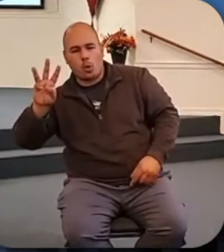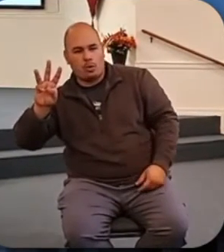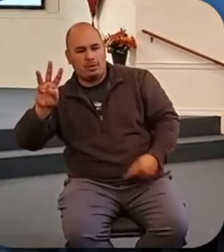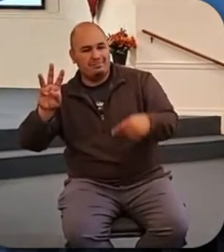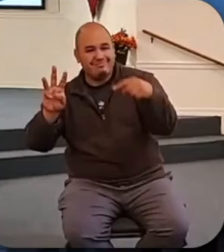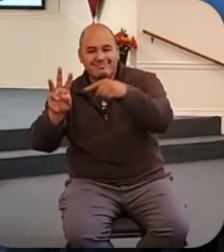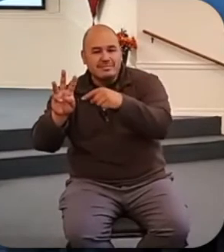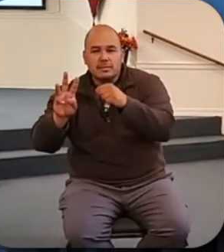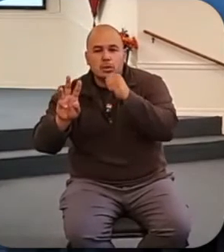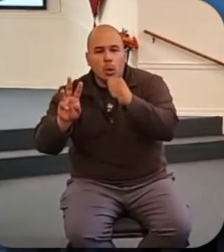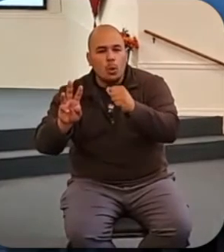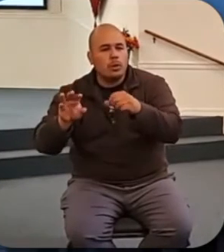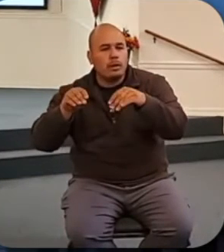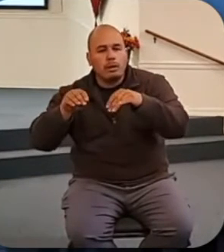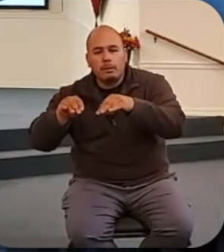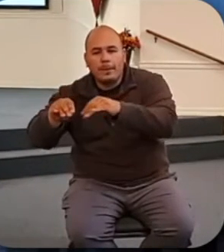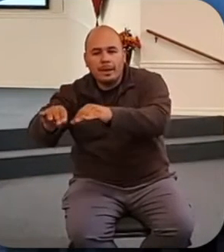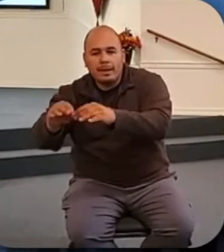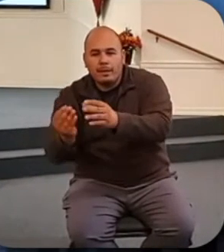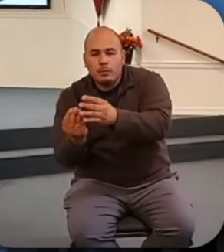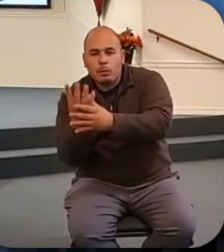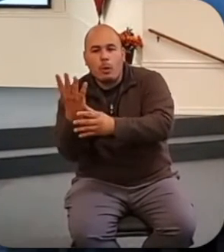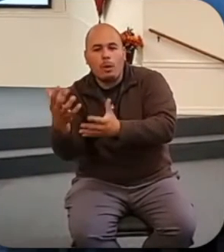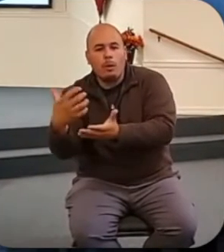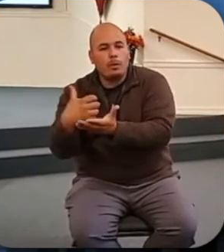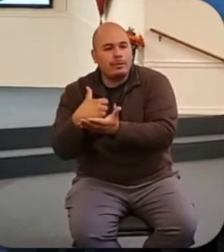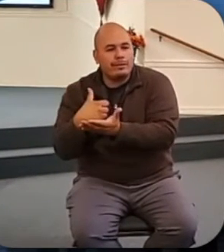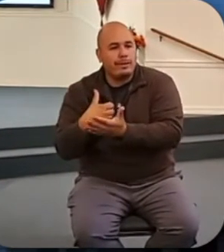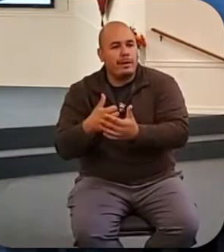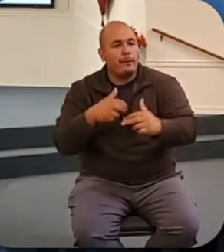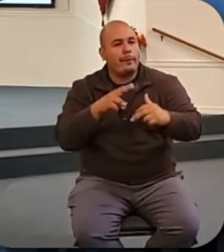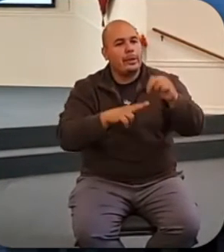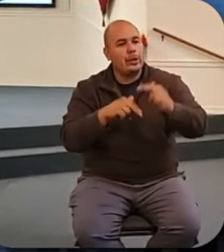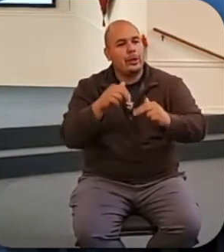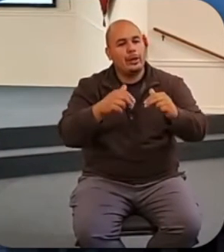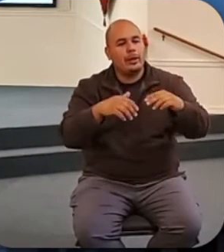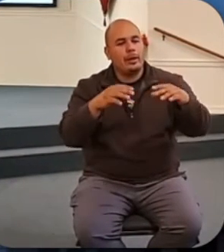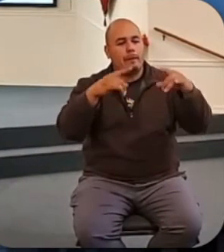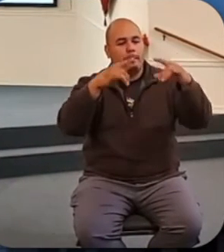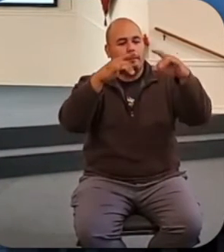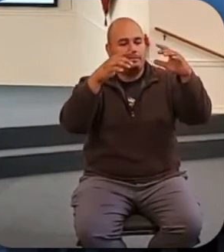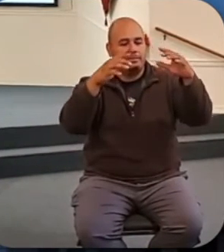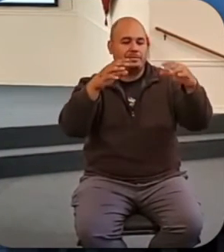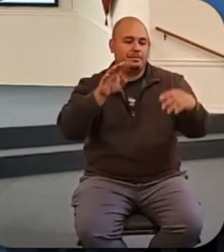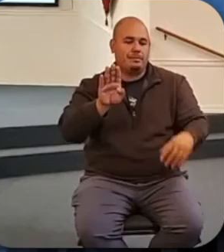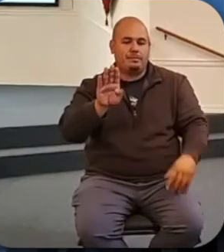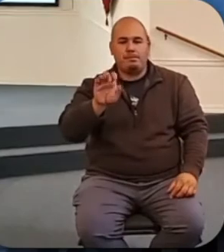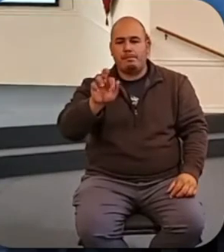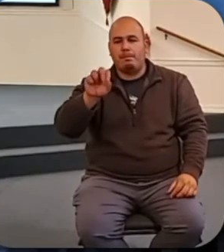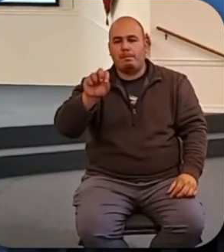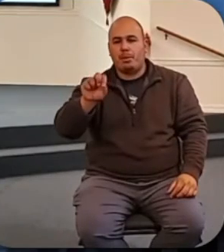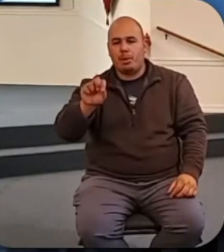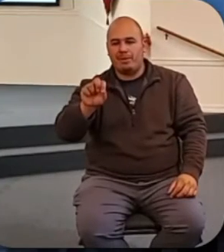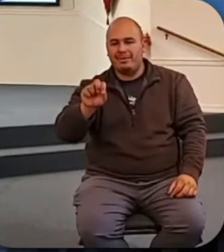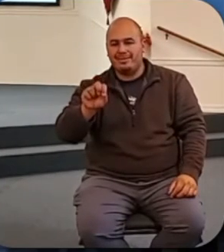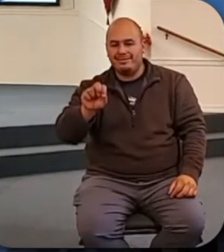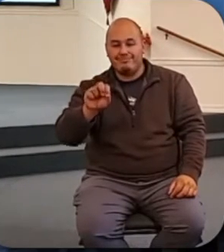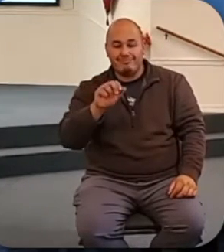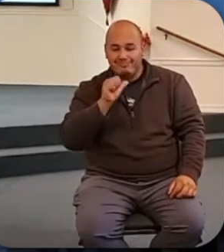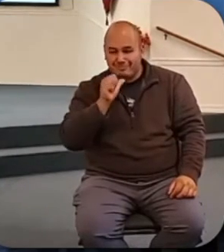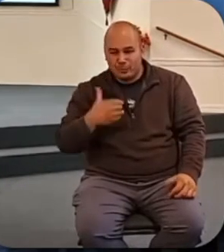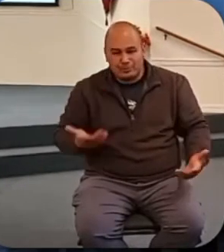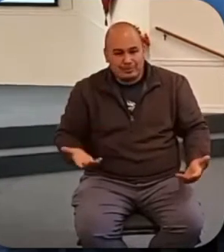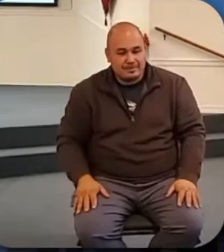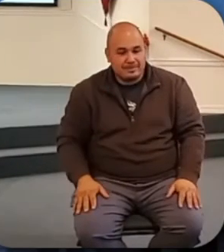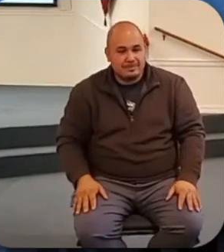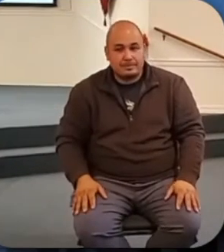planting or that's the same thing or building a barn. God provides food for the ravens. The